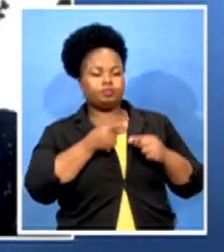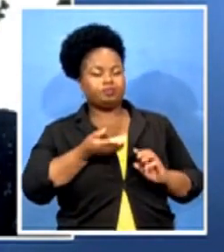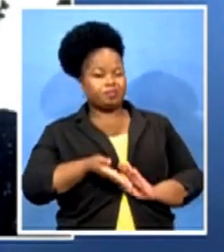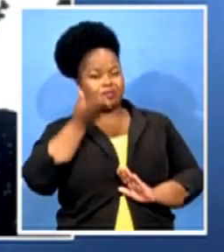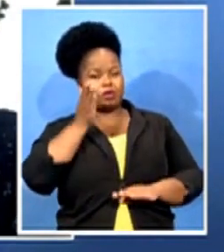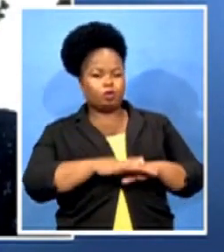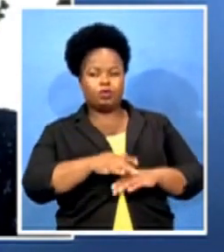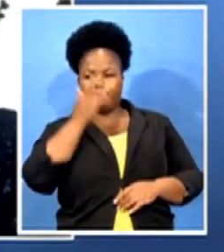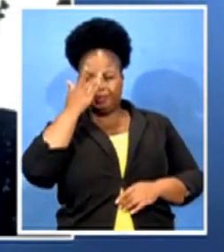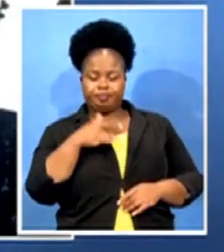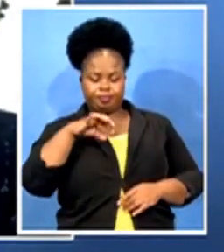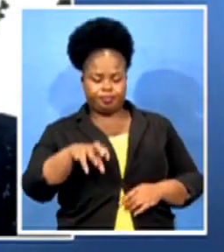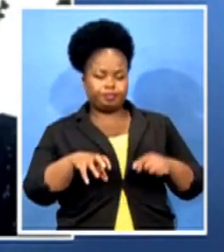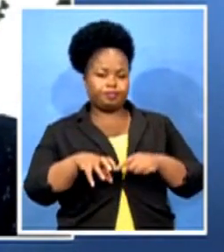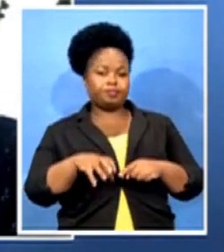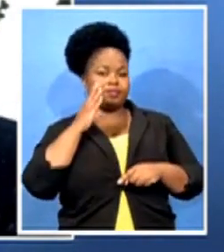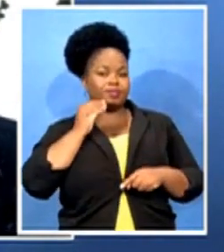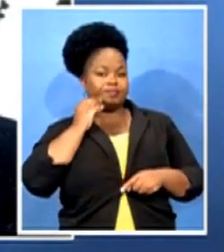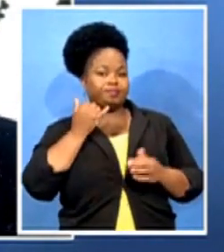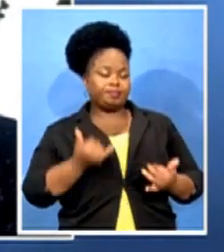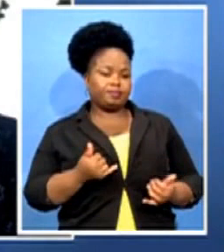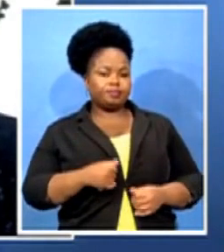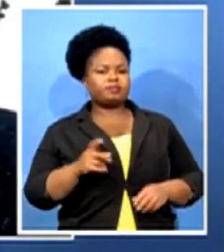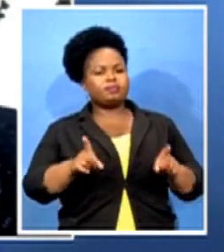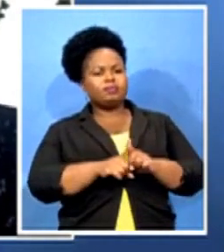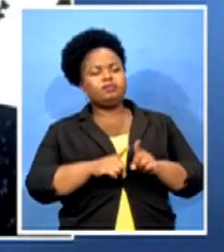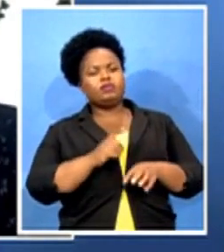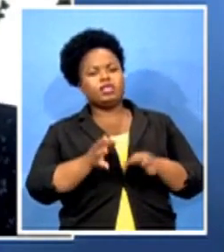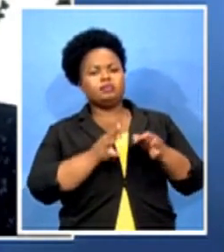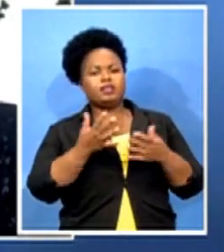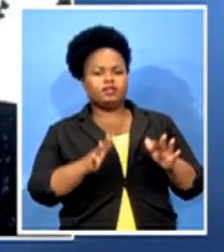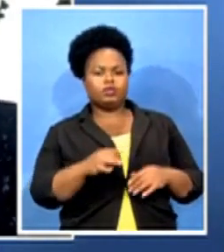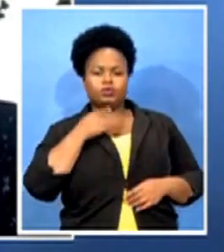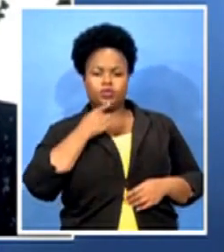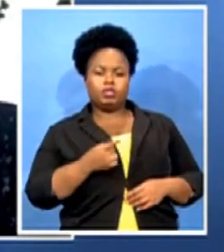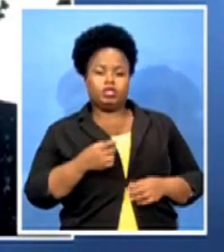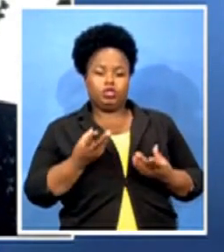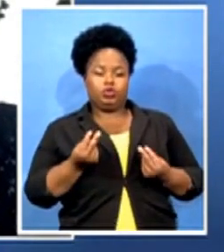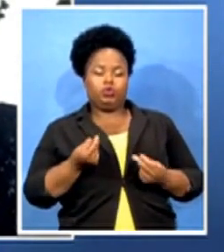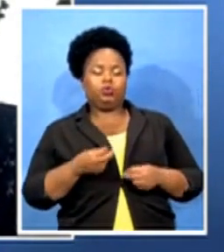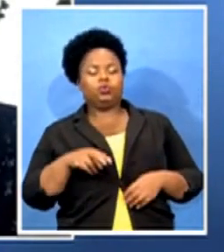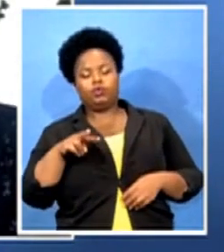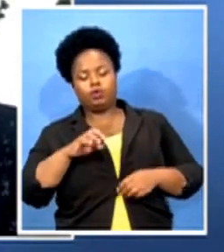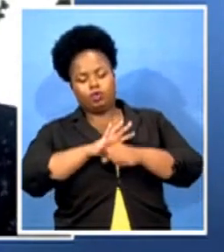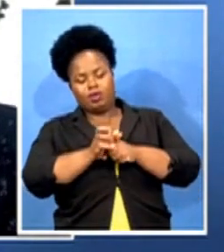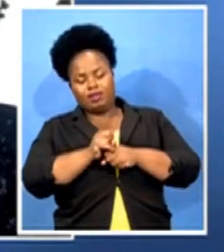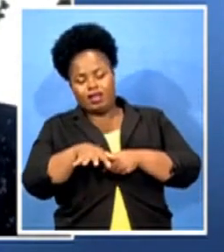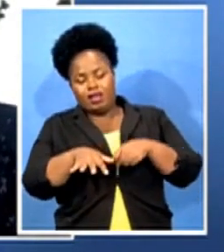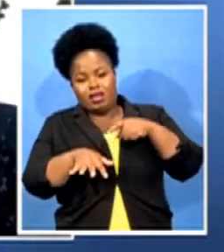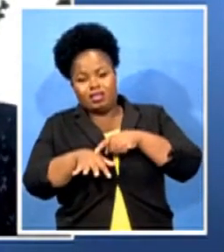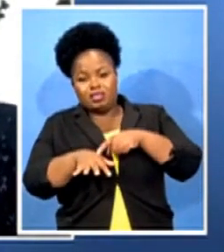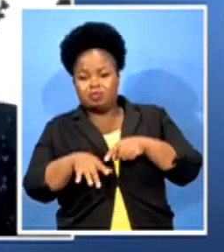experiencing and you attributed this also to this new variant. Can you confirm, indeed, whether the province does have